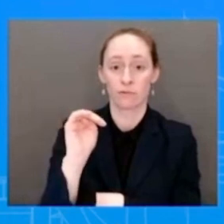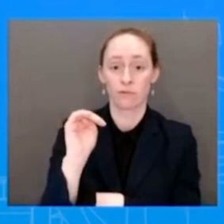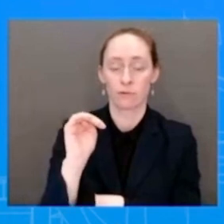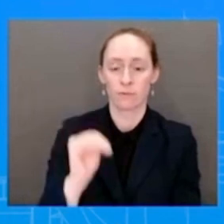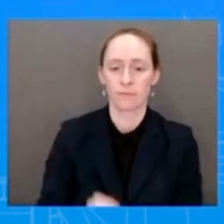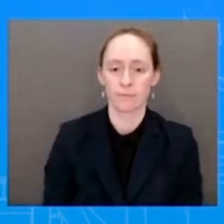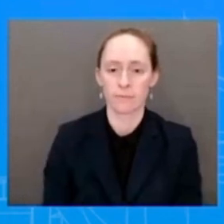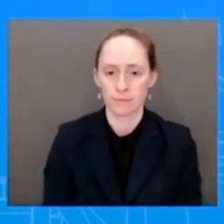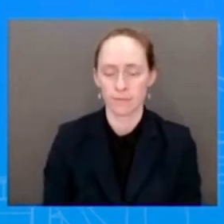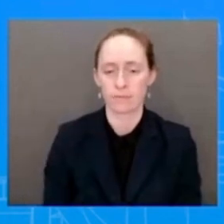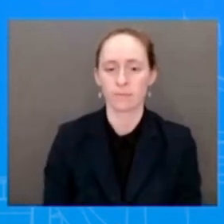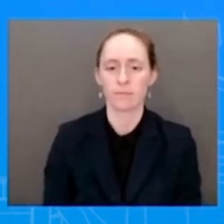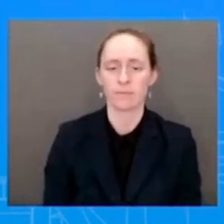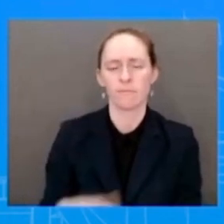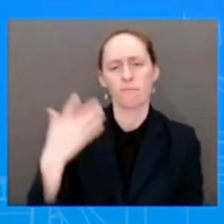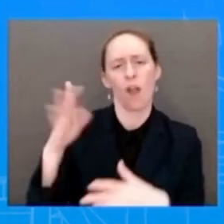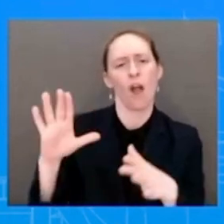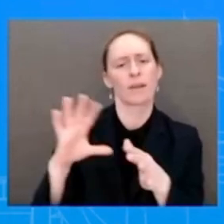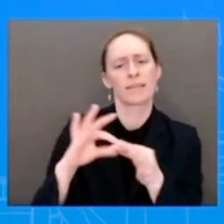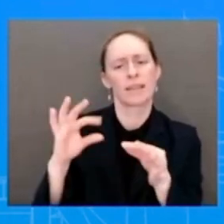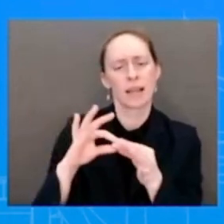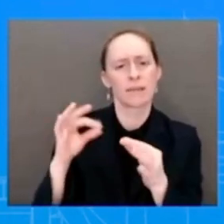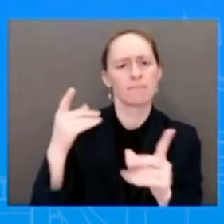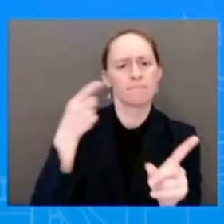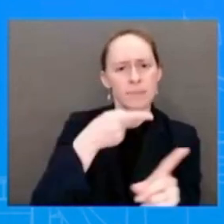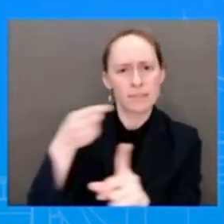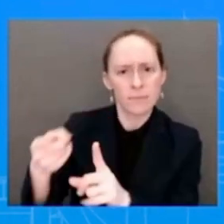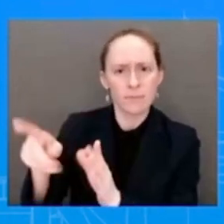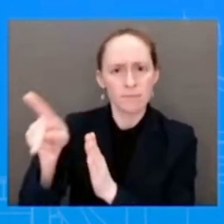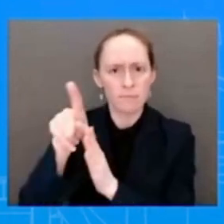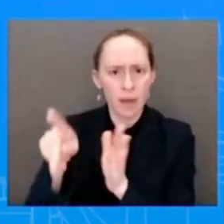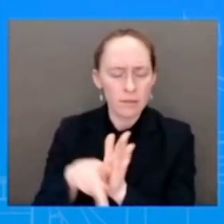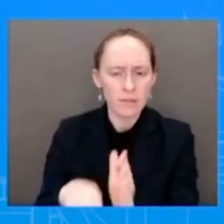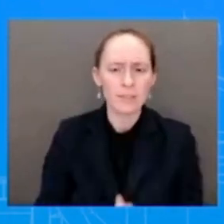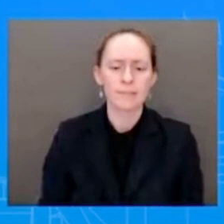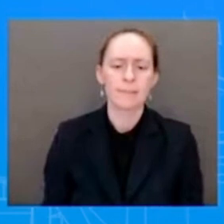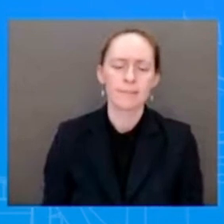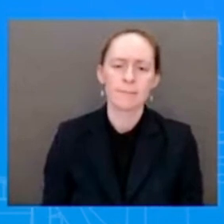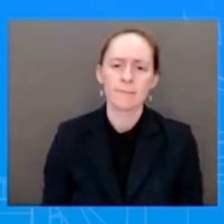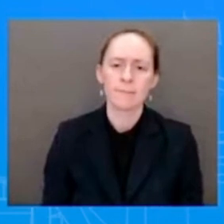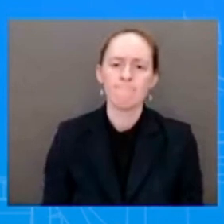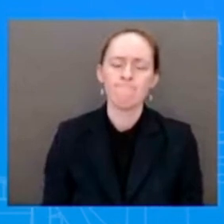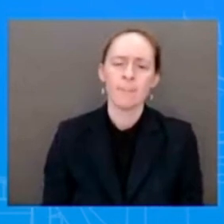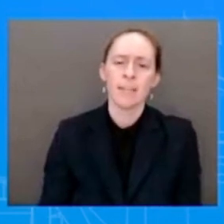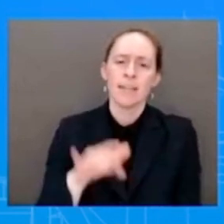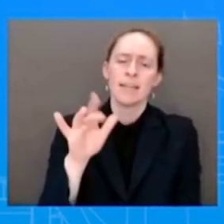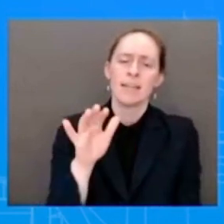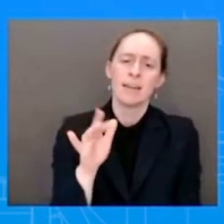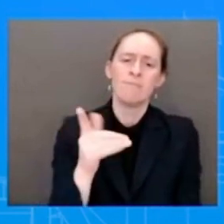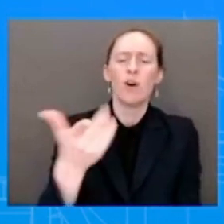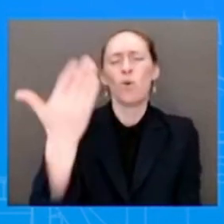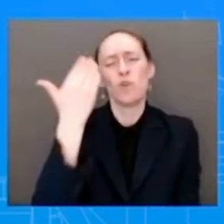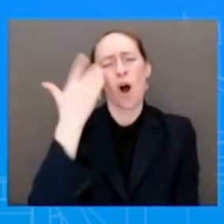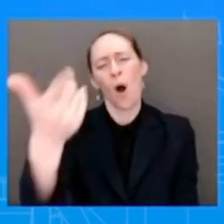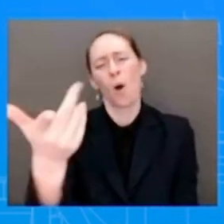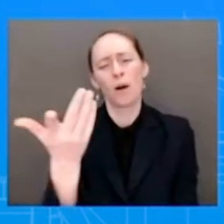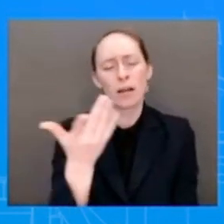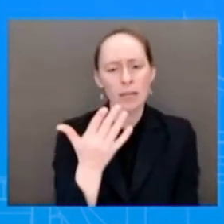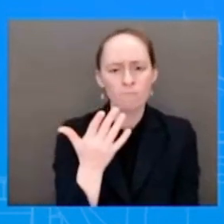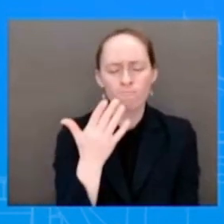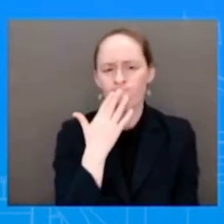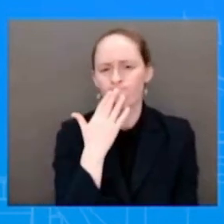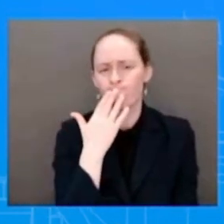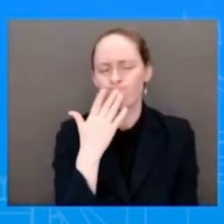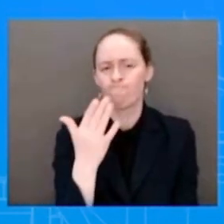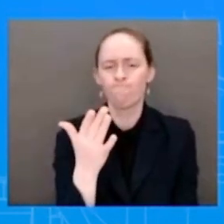policies, when it comes to, you know, how, what is decided, the policy